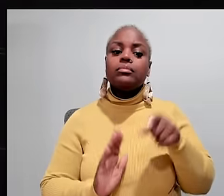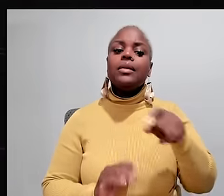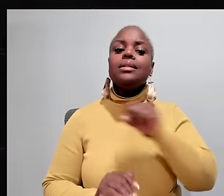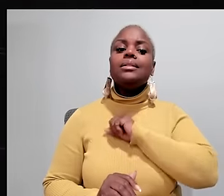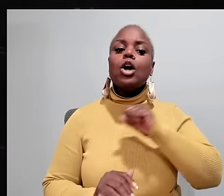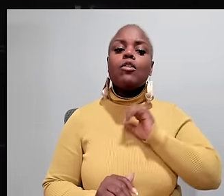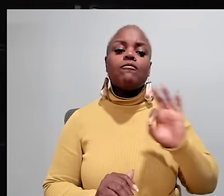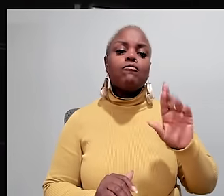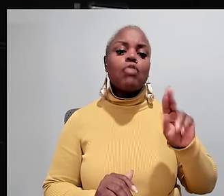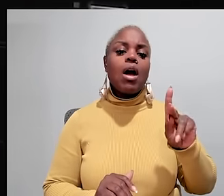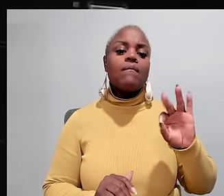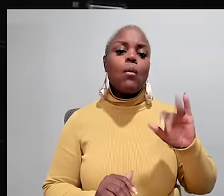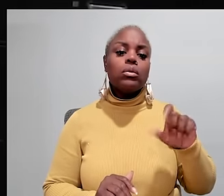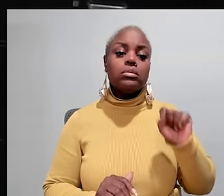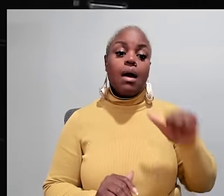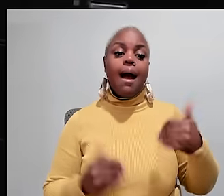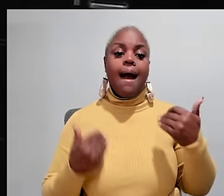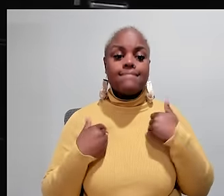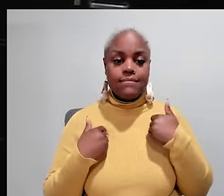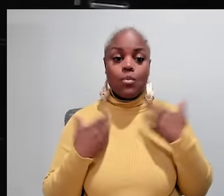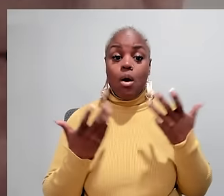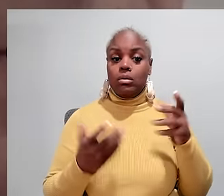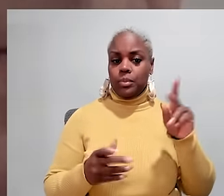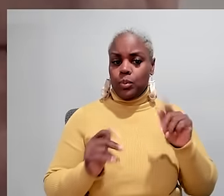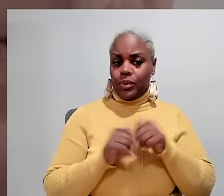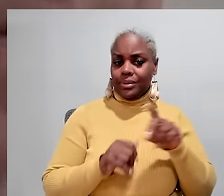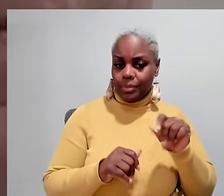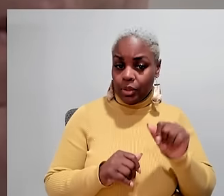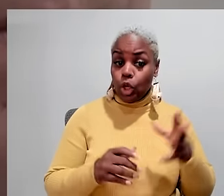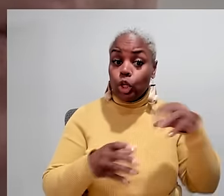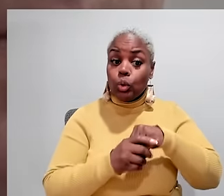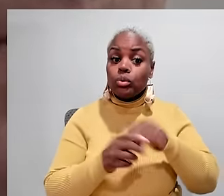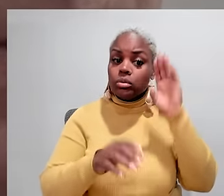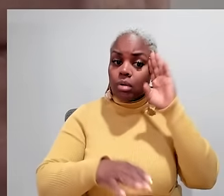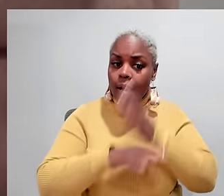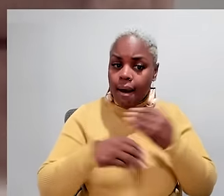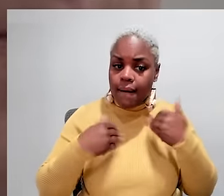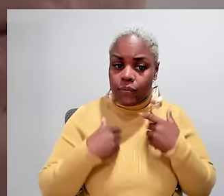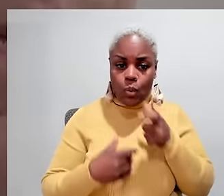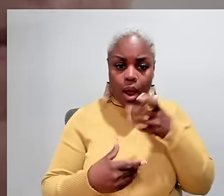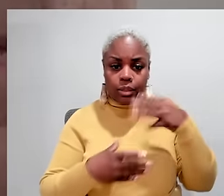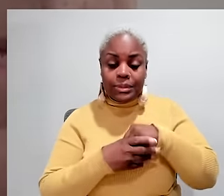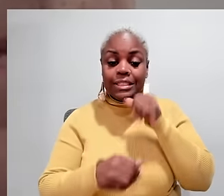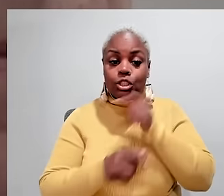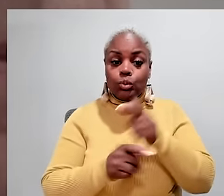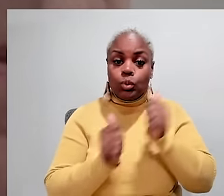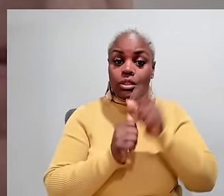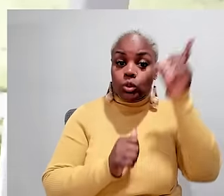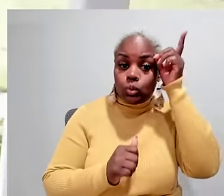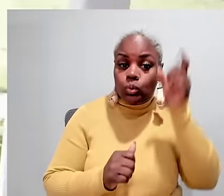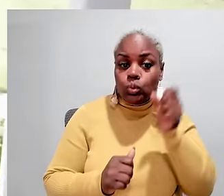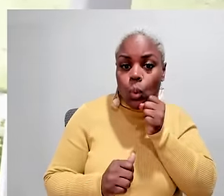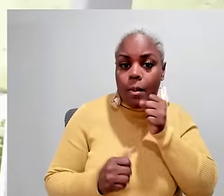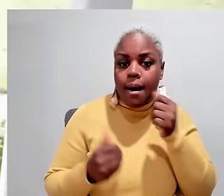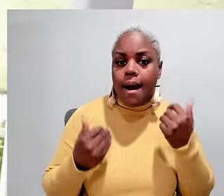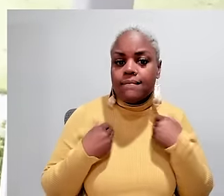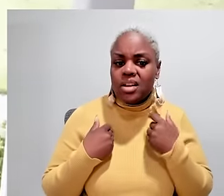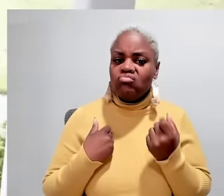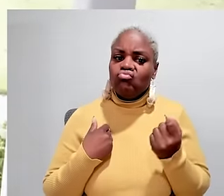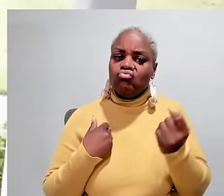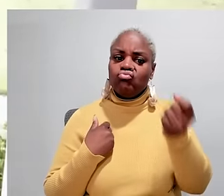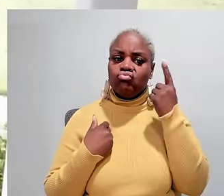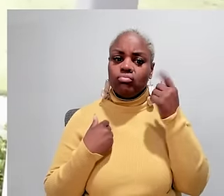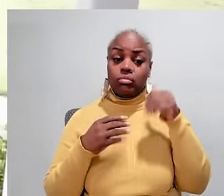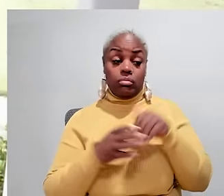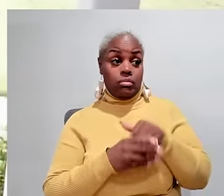competitive Louisiana Republican state senator Franklin foil has family members with disabilities including